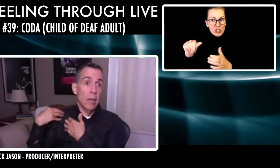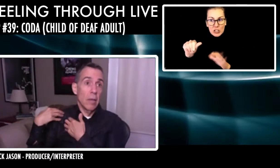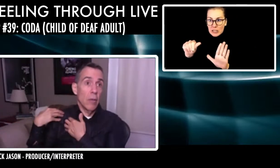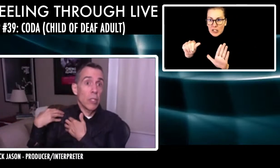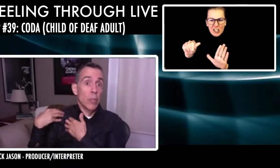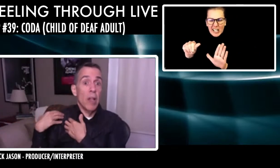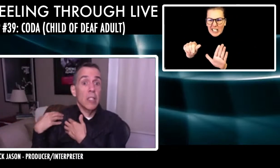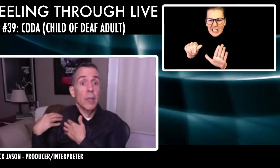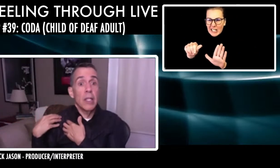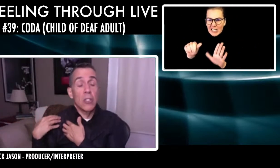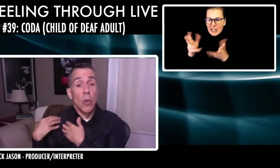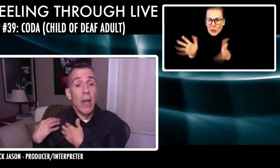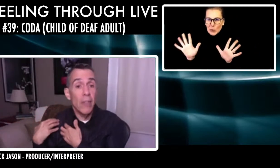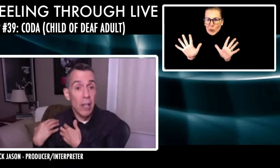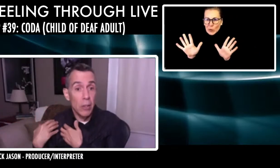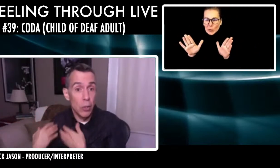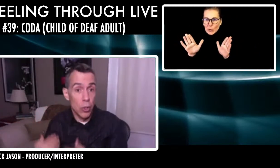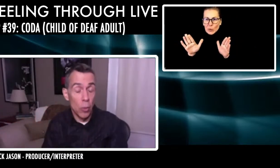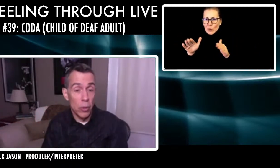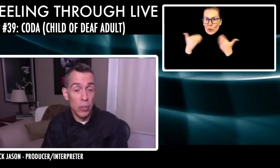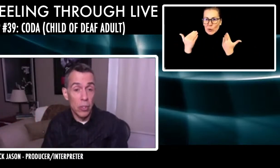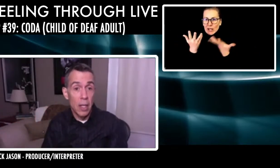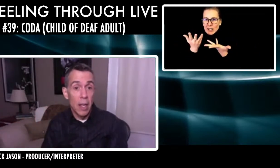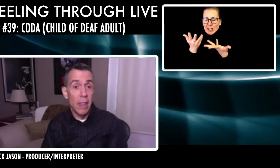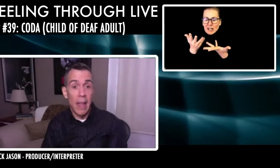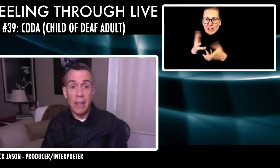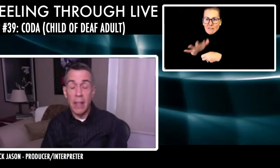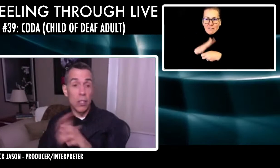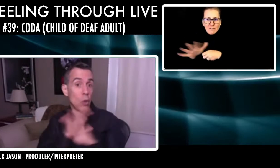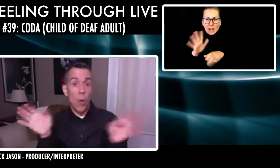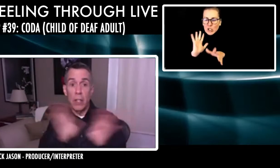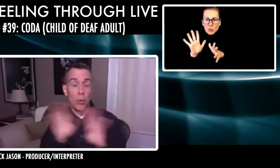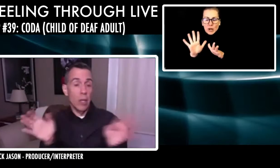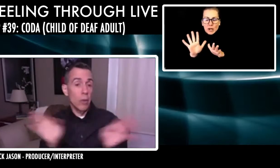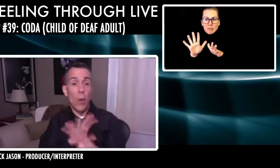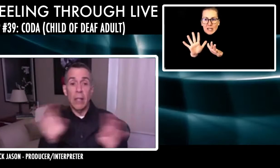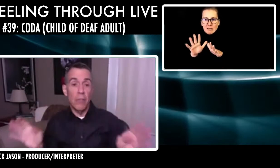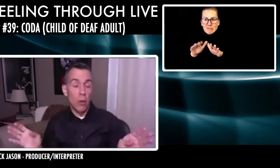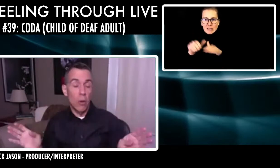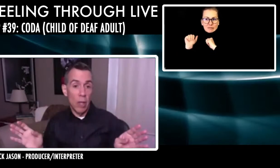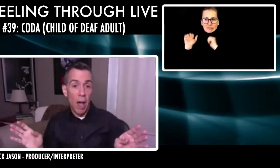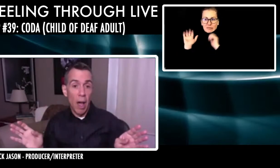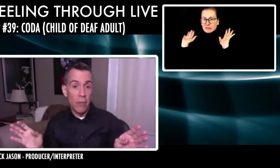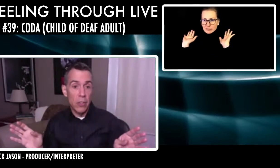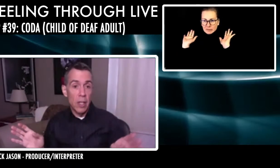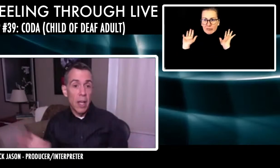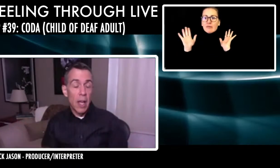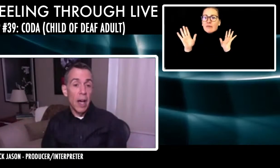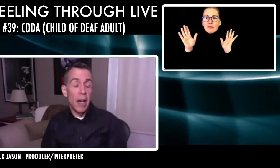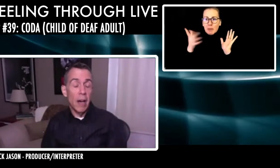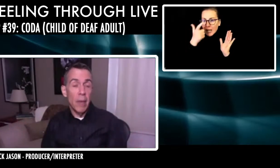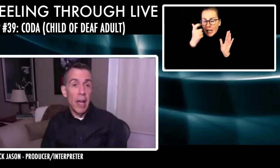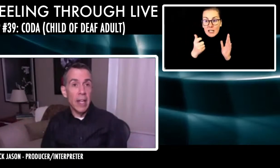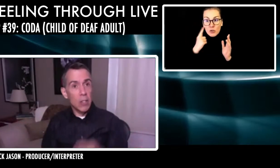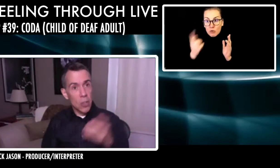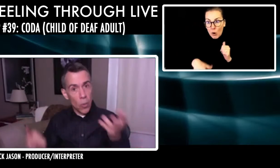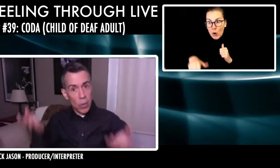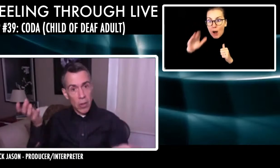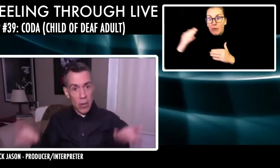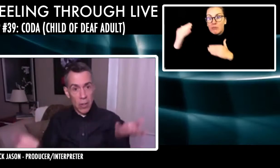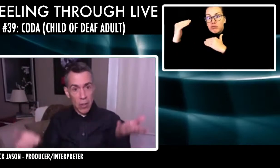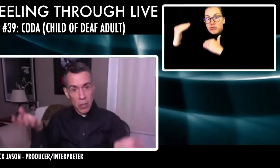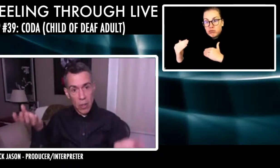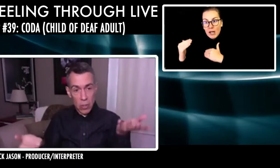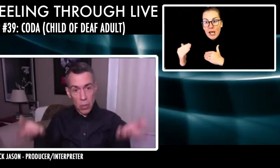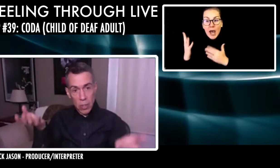the, the responsibility so heavily on their shoulders that they just don't want to do it. And they want to live their own lives. Um, and so